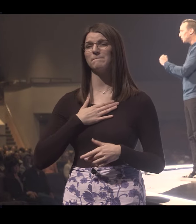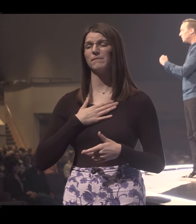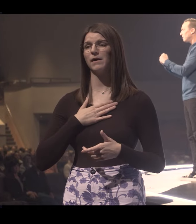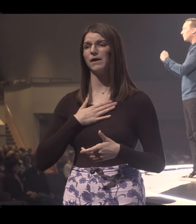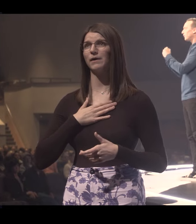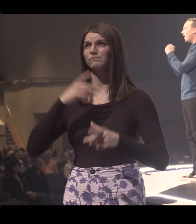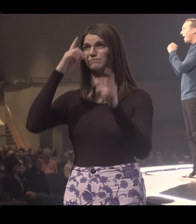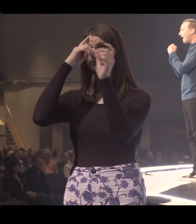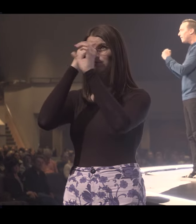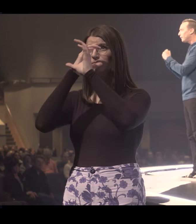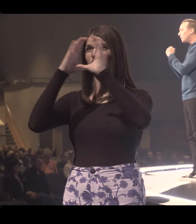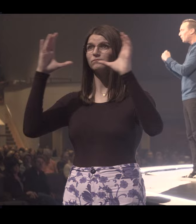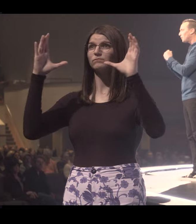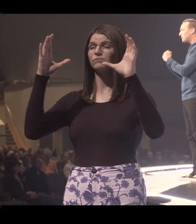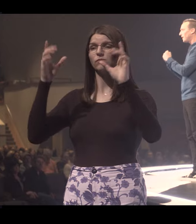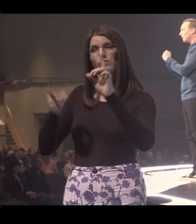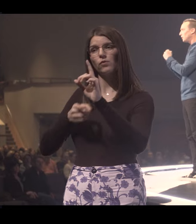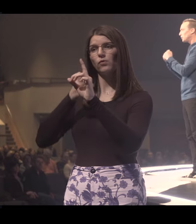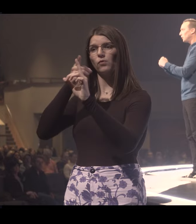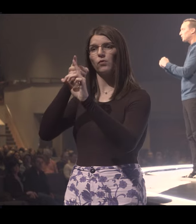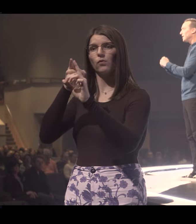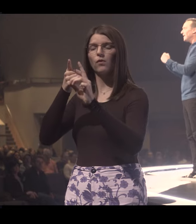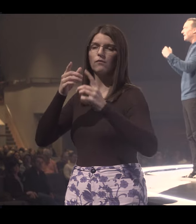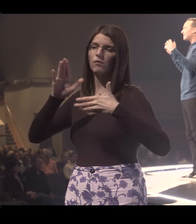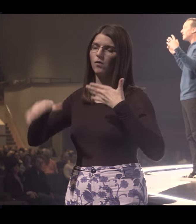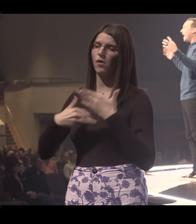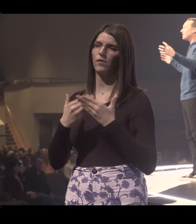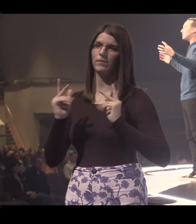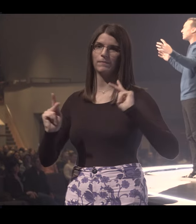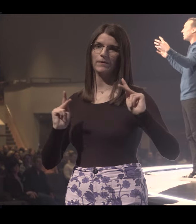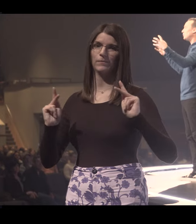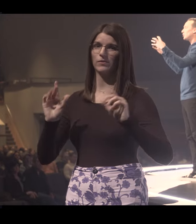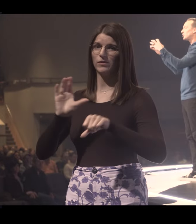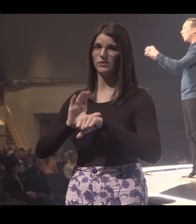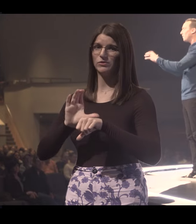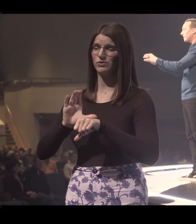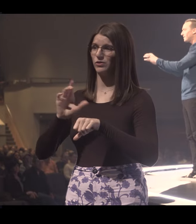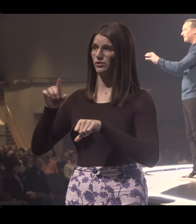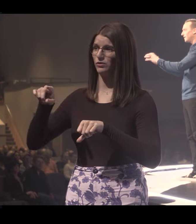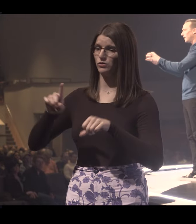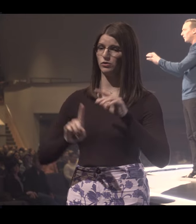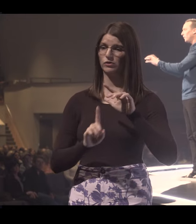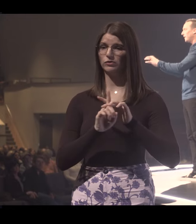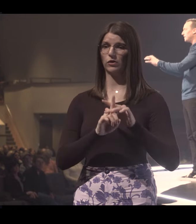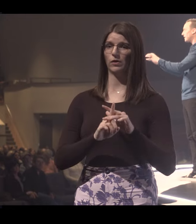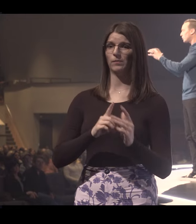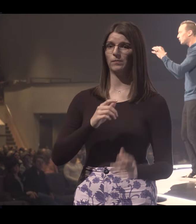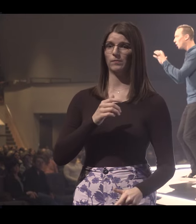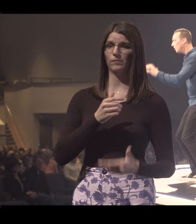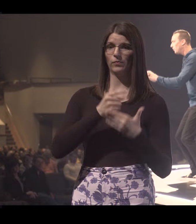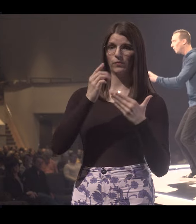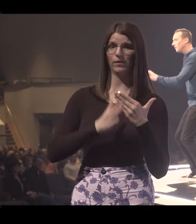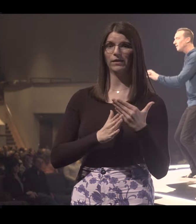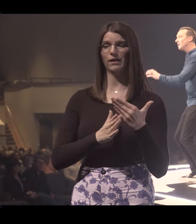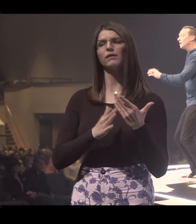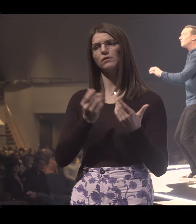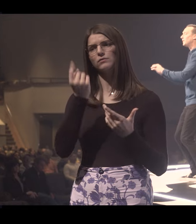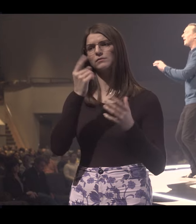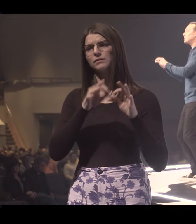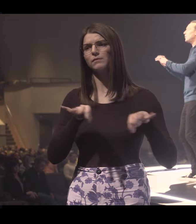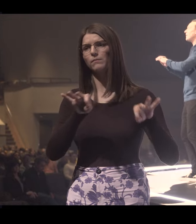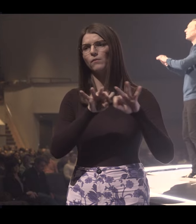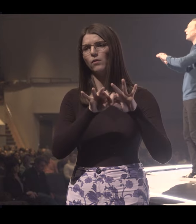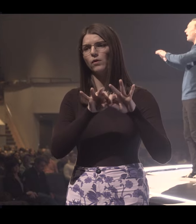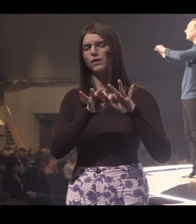my vision for every person in our church is not just that you show up consistently on the weekends. That's so